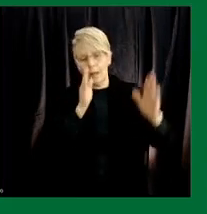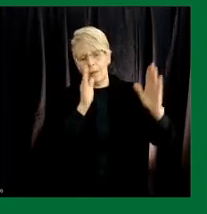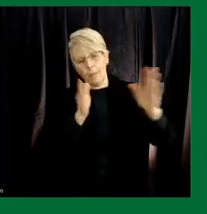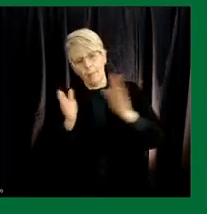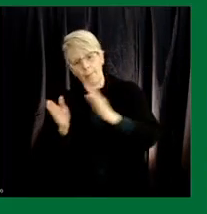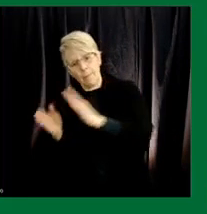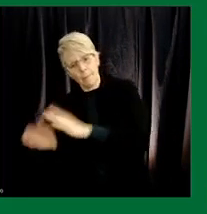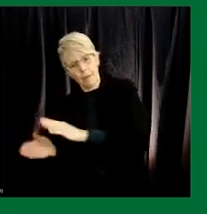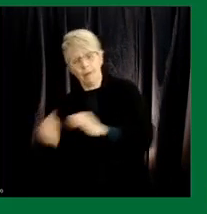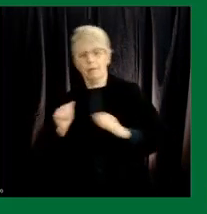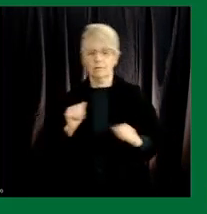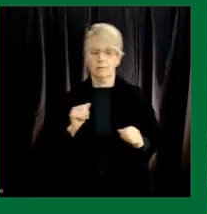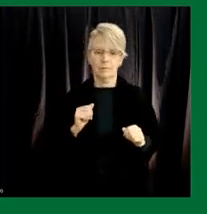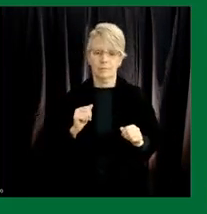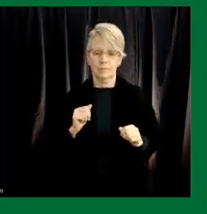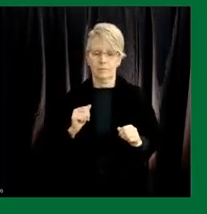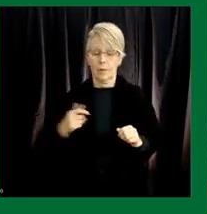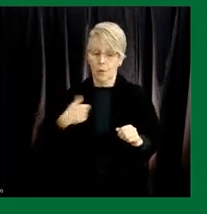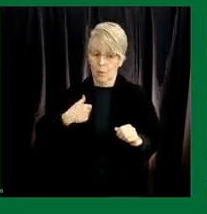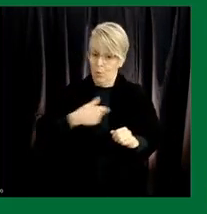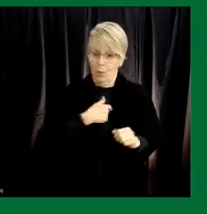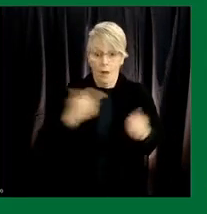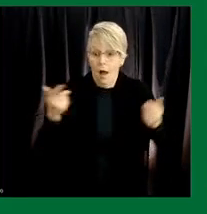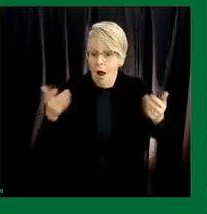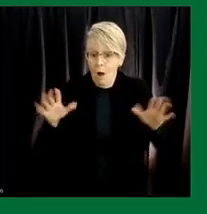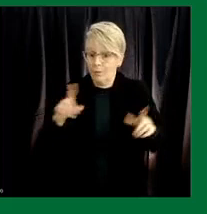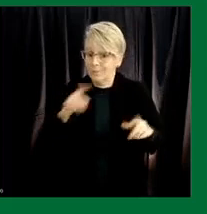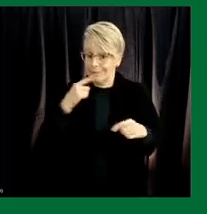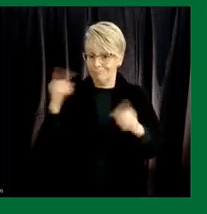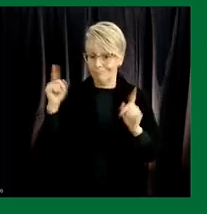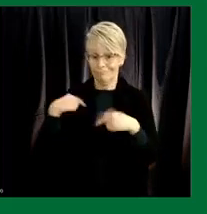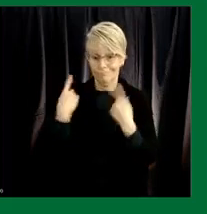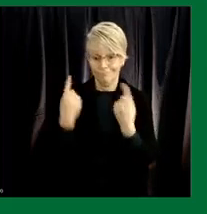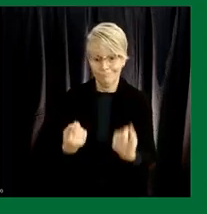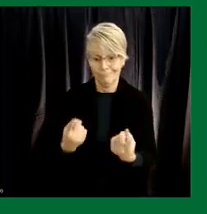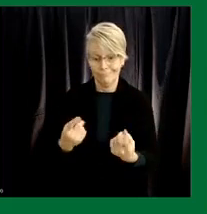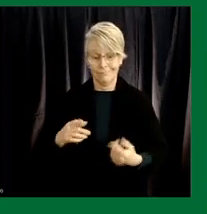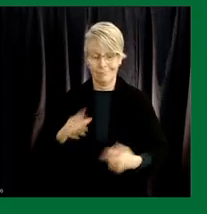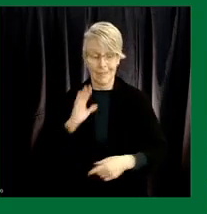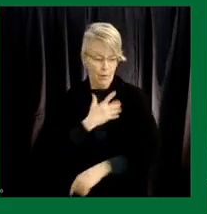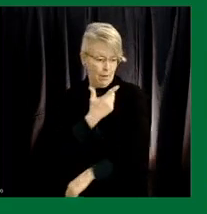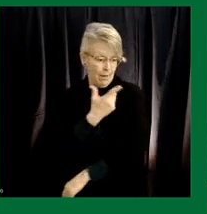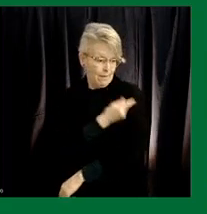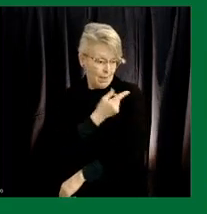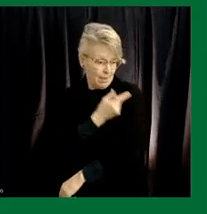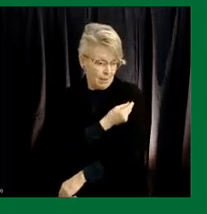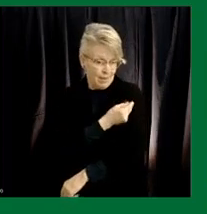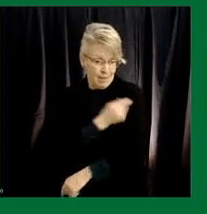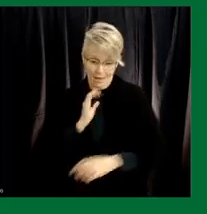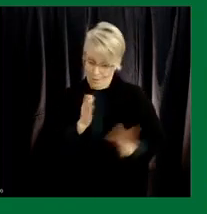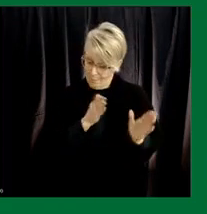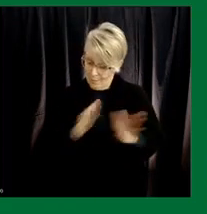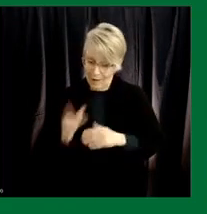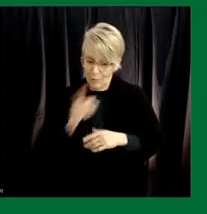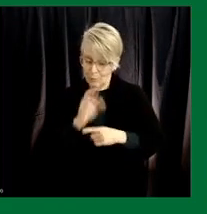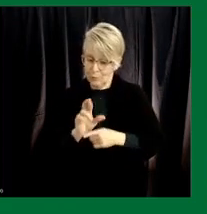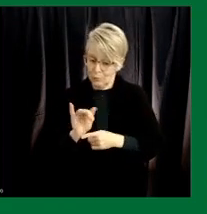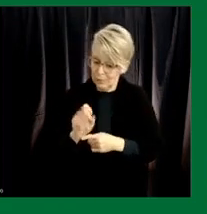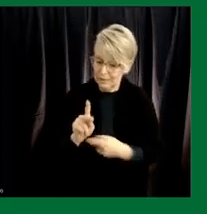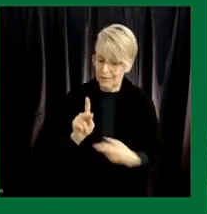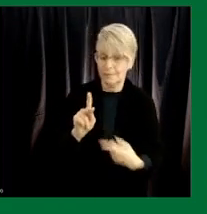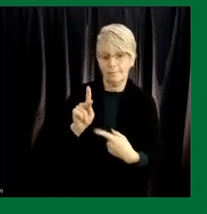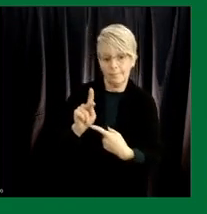so um and we we have based we've said all along that we have based our vaccination plan on addressing those with highest risk but also